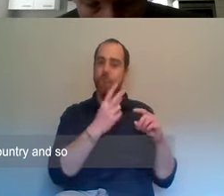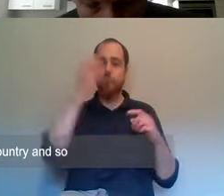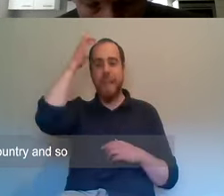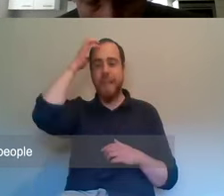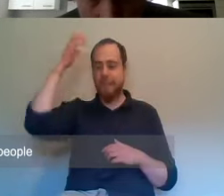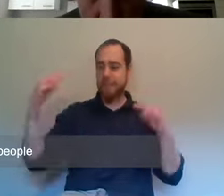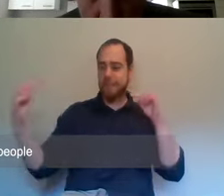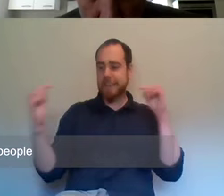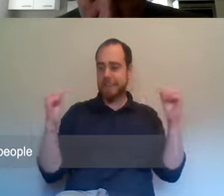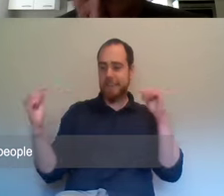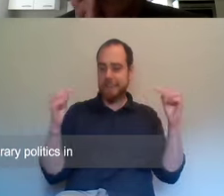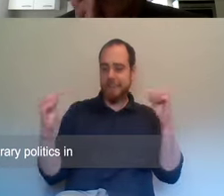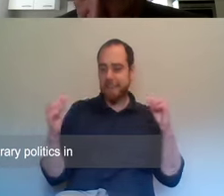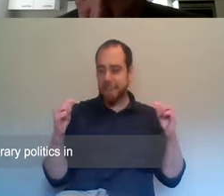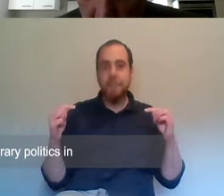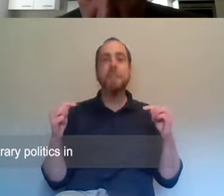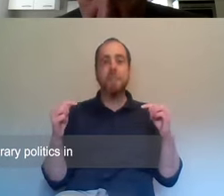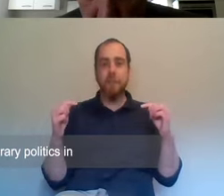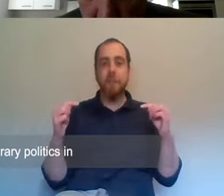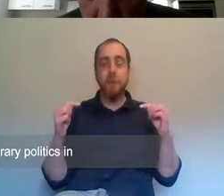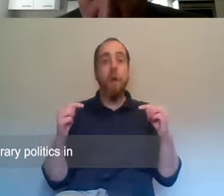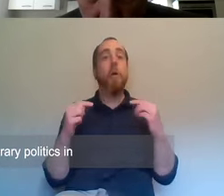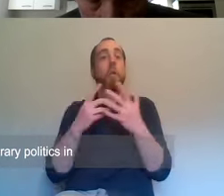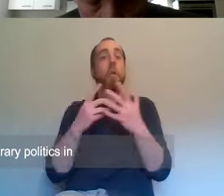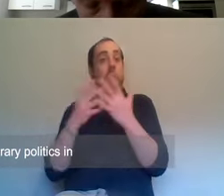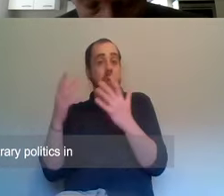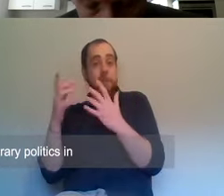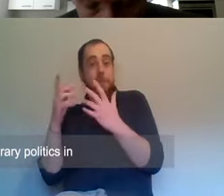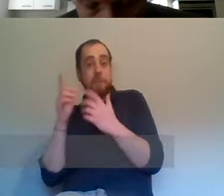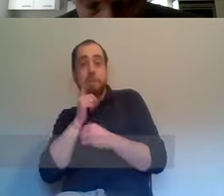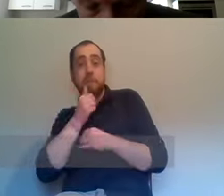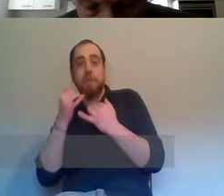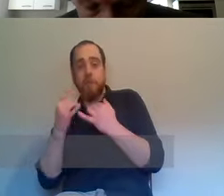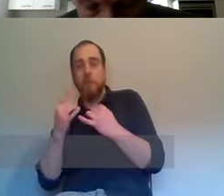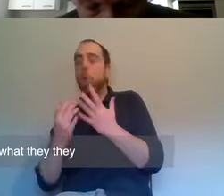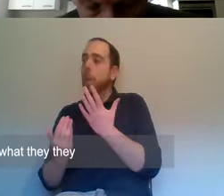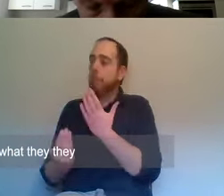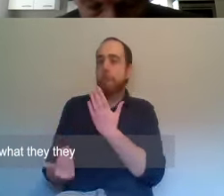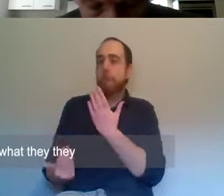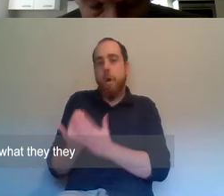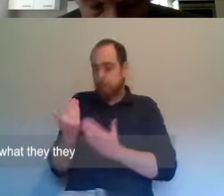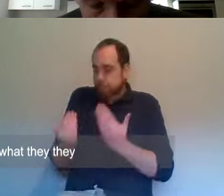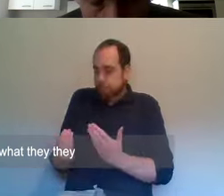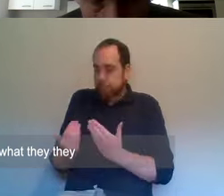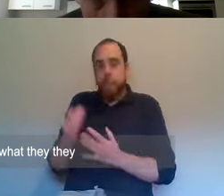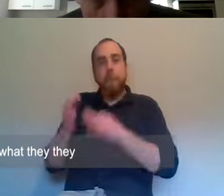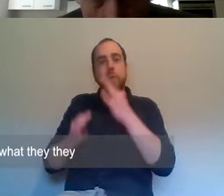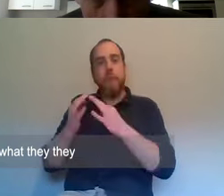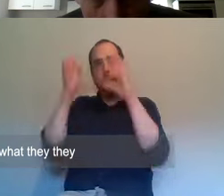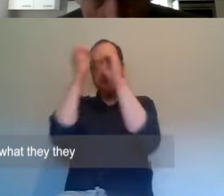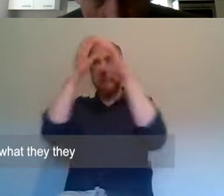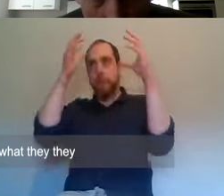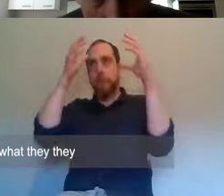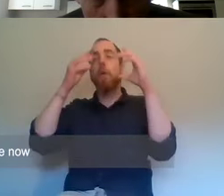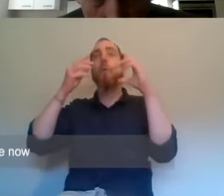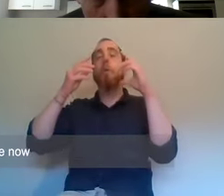many people see, they see contemporary politics in the past. They see, they read into what they, they, they, they